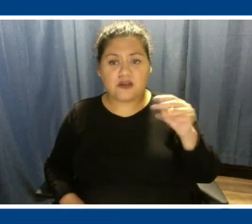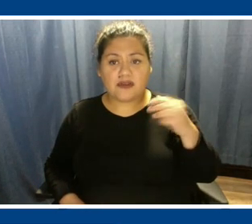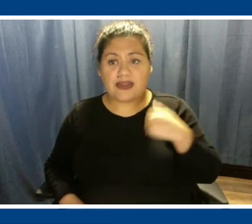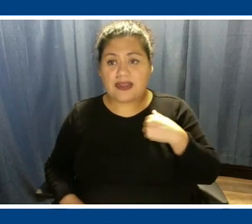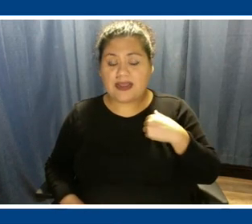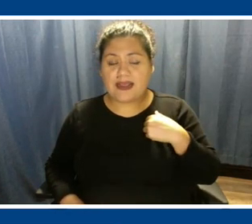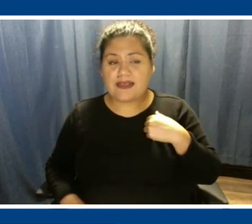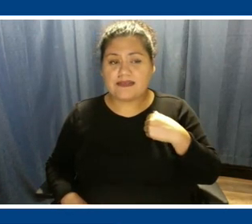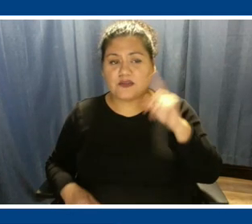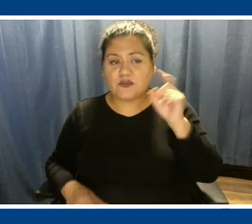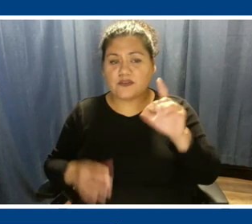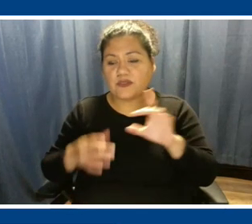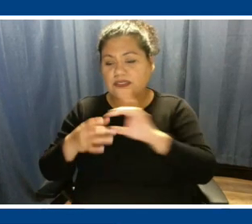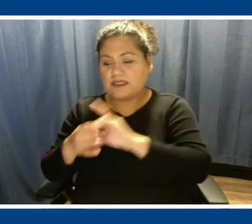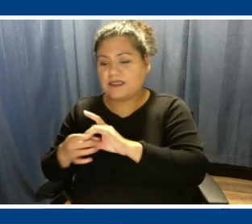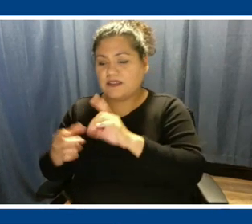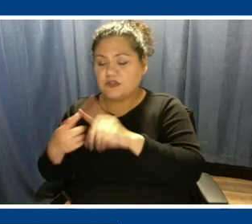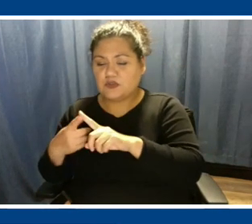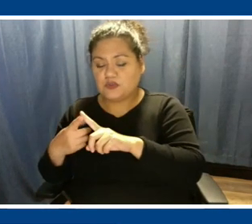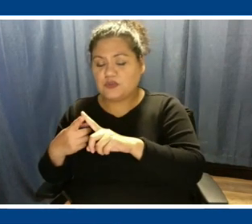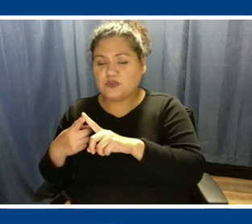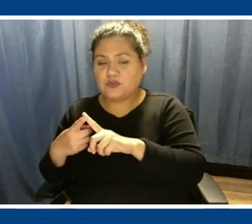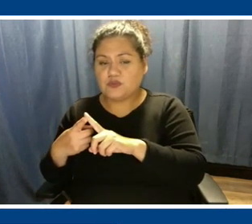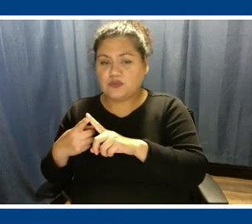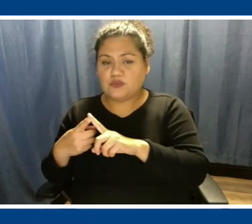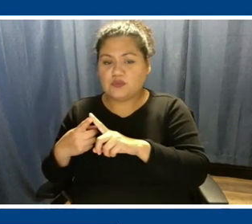showed. So if we could put Don live into the queue.